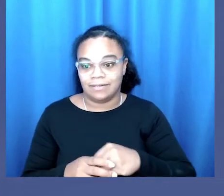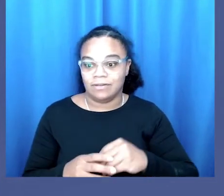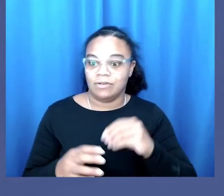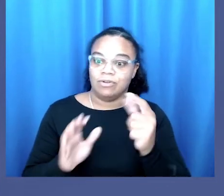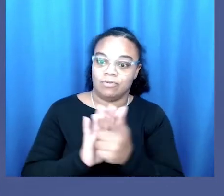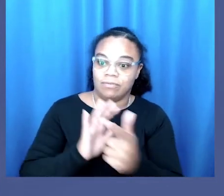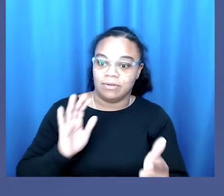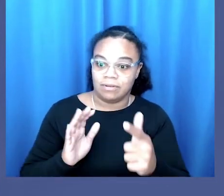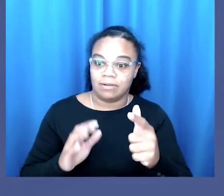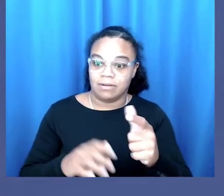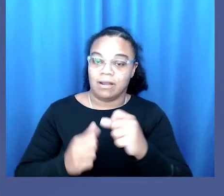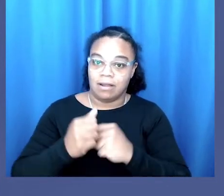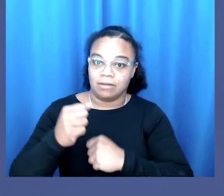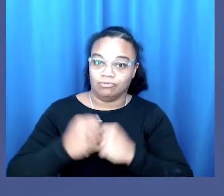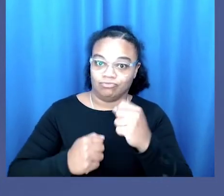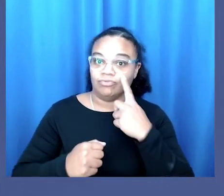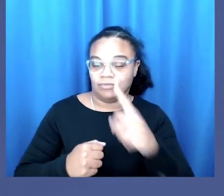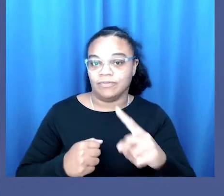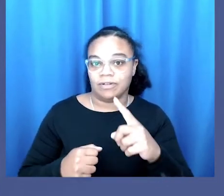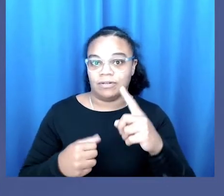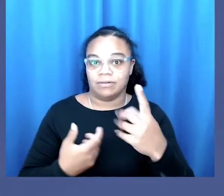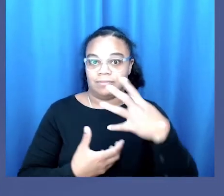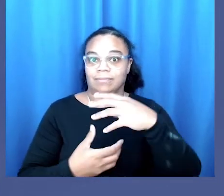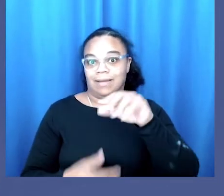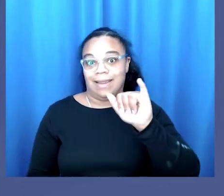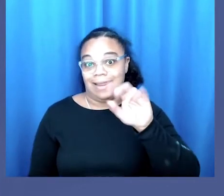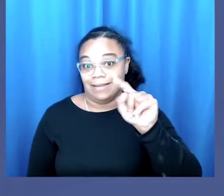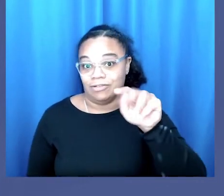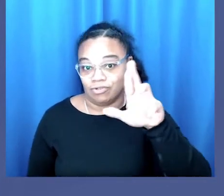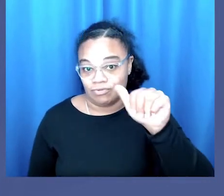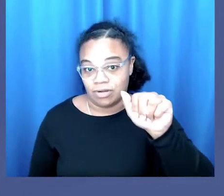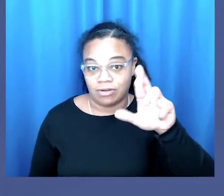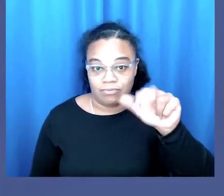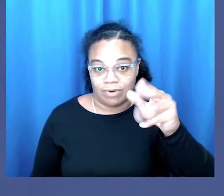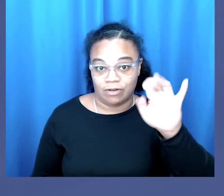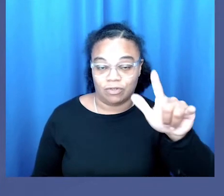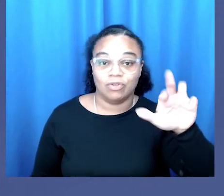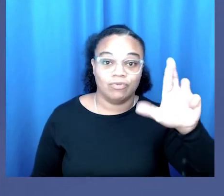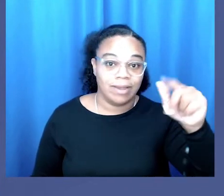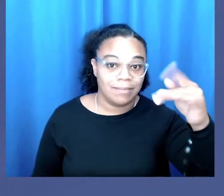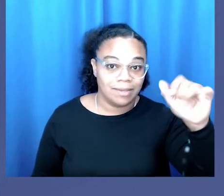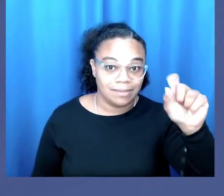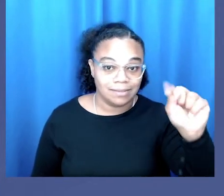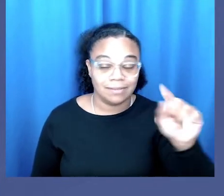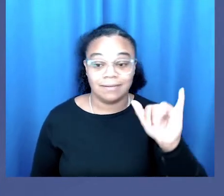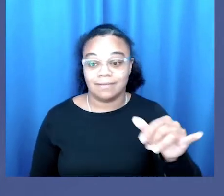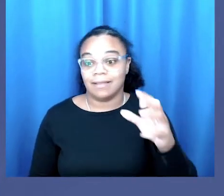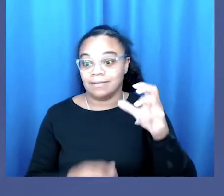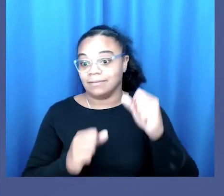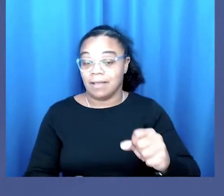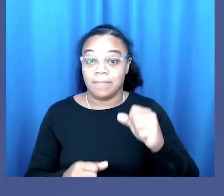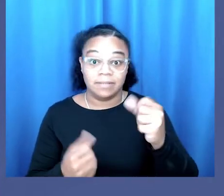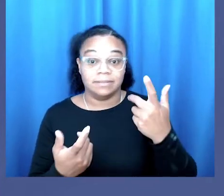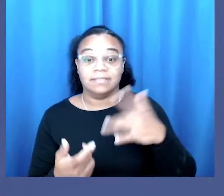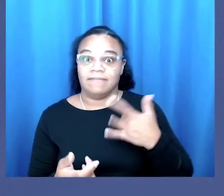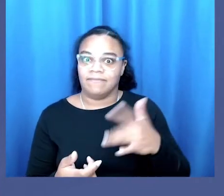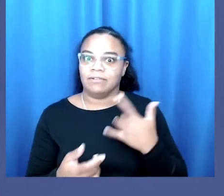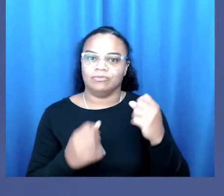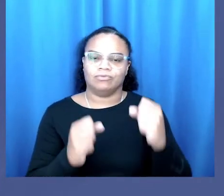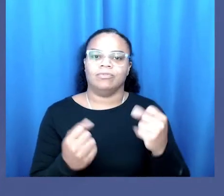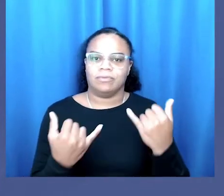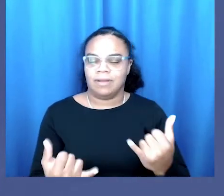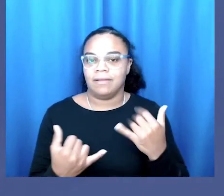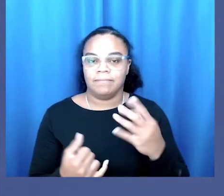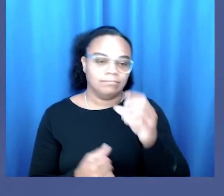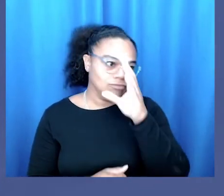criminological construct of the interracial rapist. The influence of dominance feminism and popular queer feminism is very